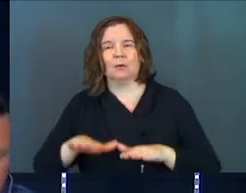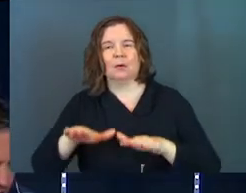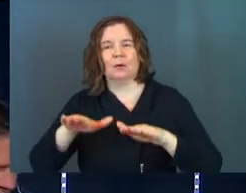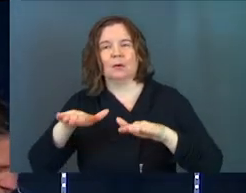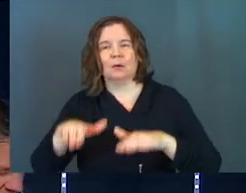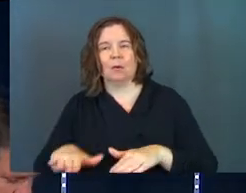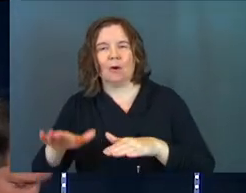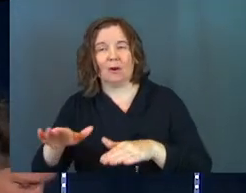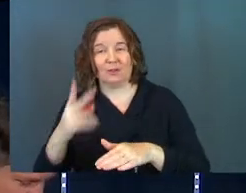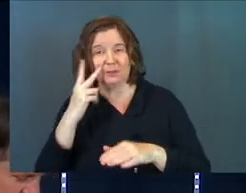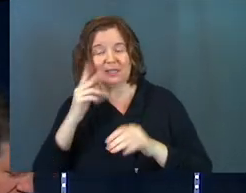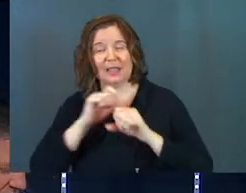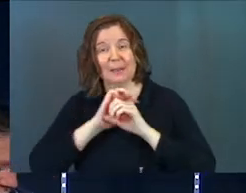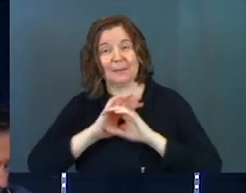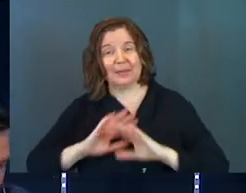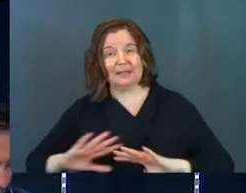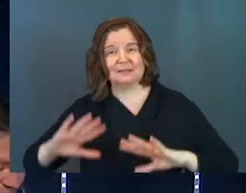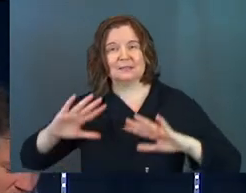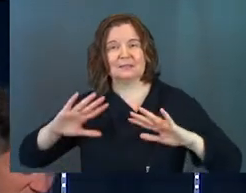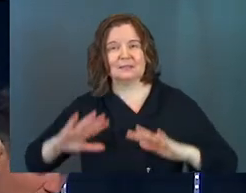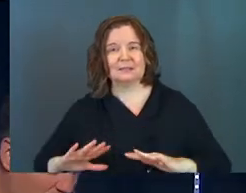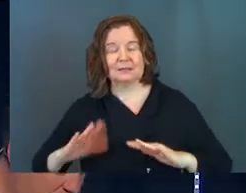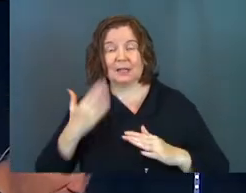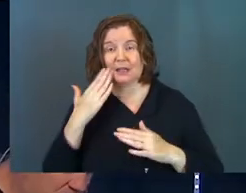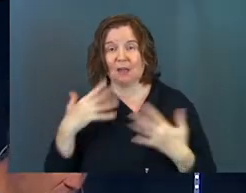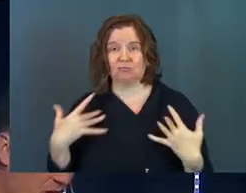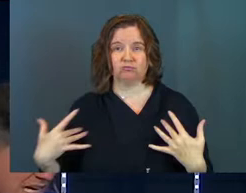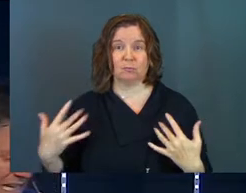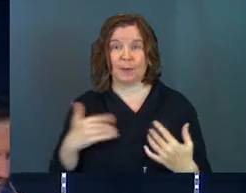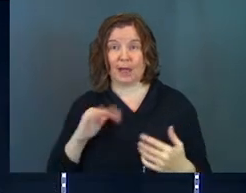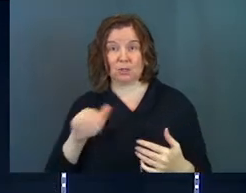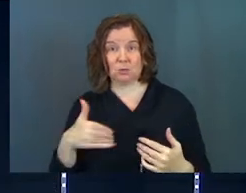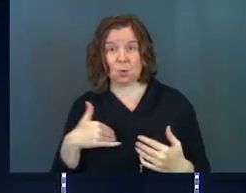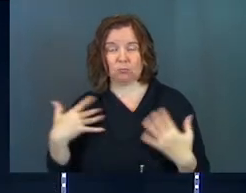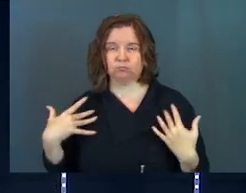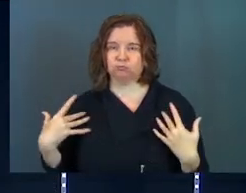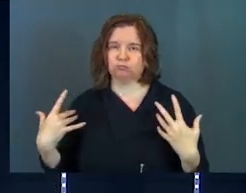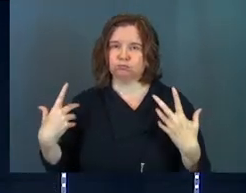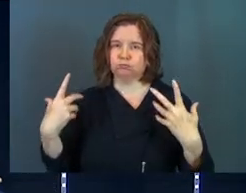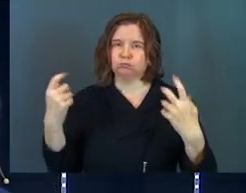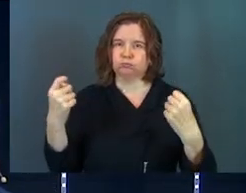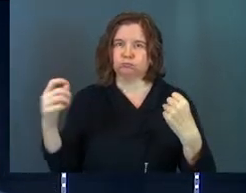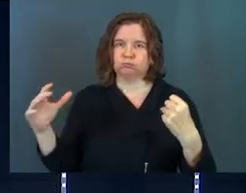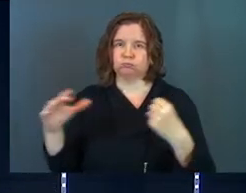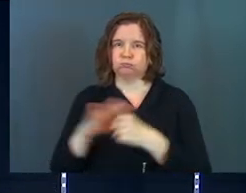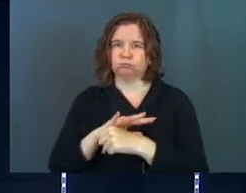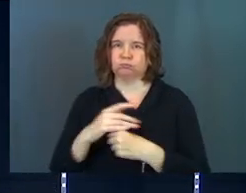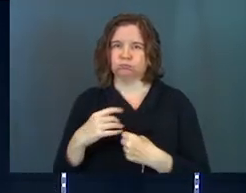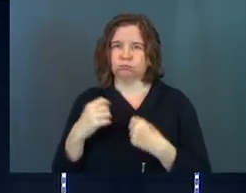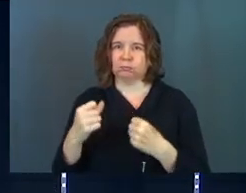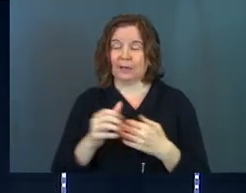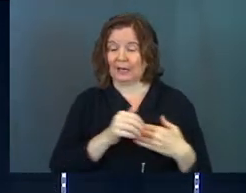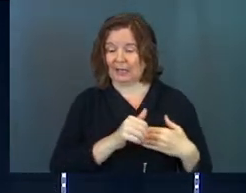you see the peace there? The provision there? God restores my soul. He leads me in paths of righteousness.